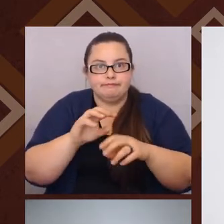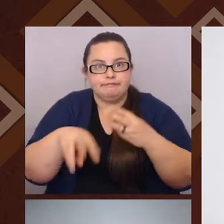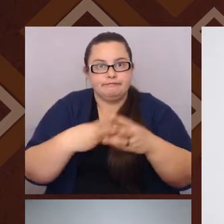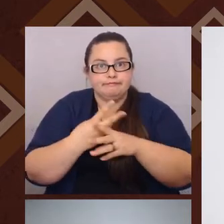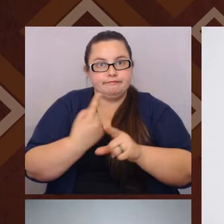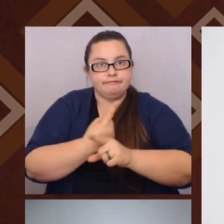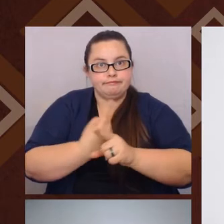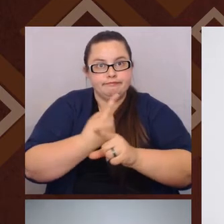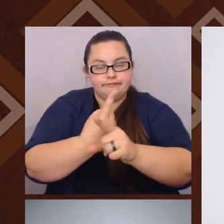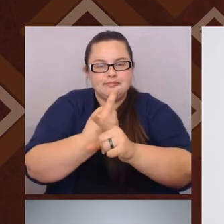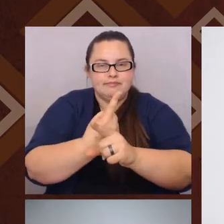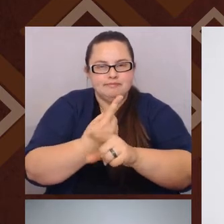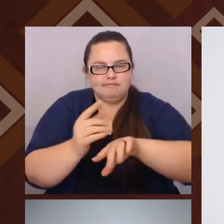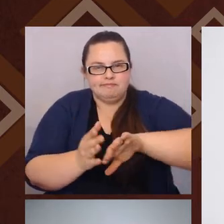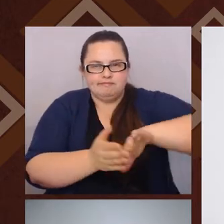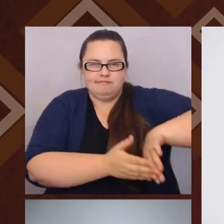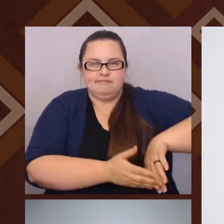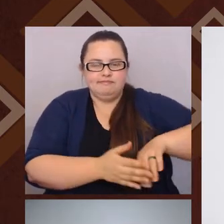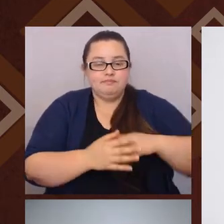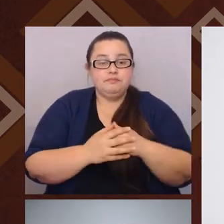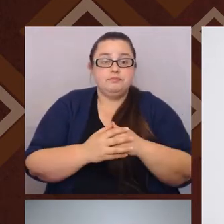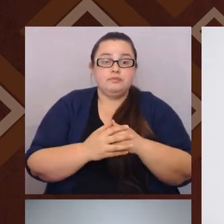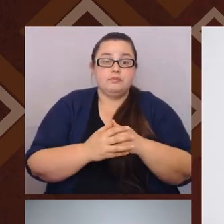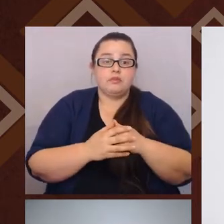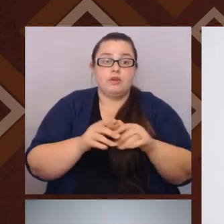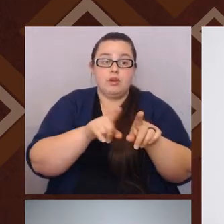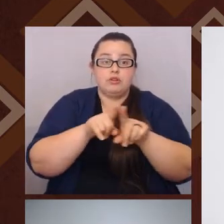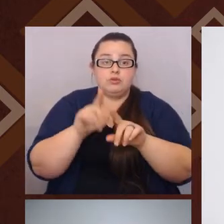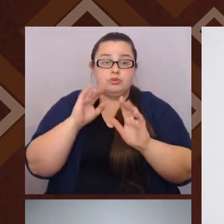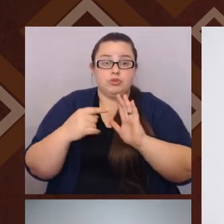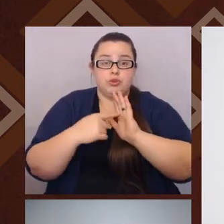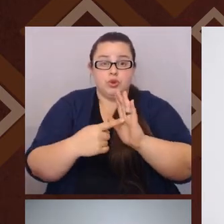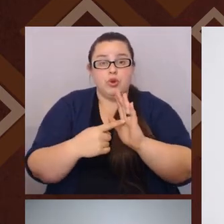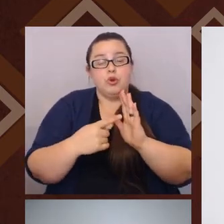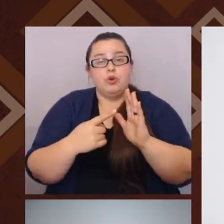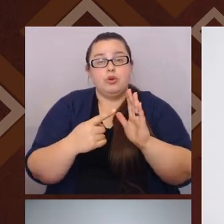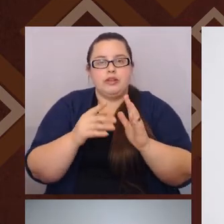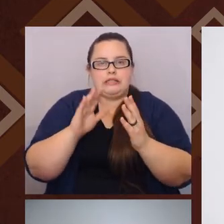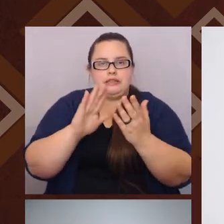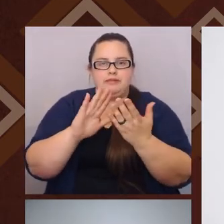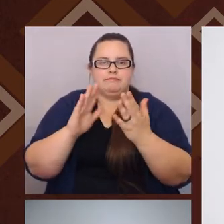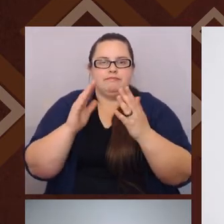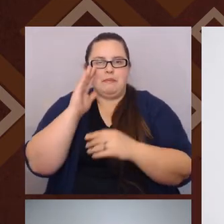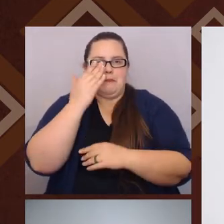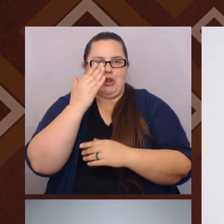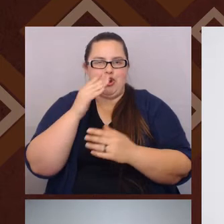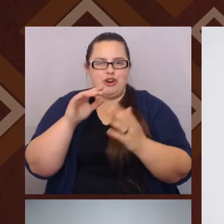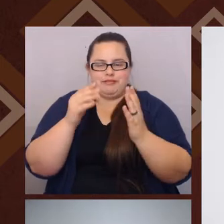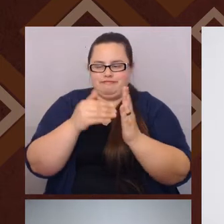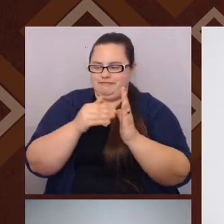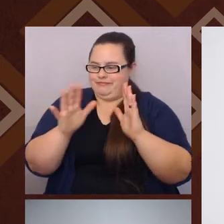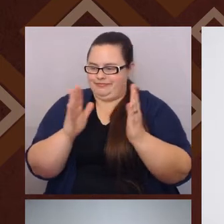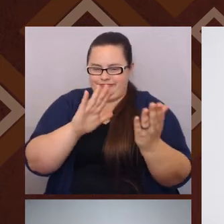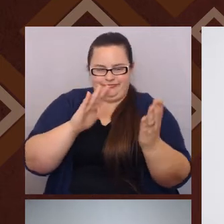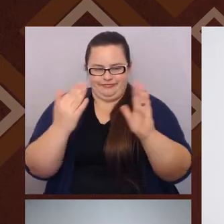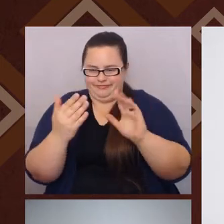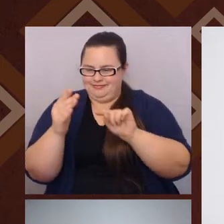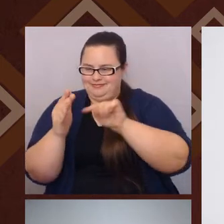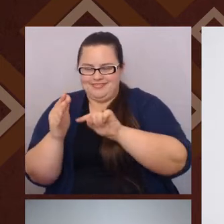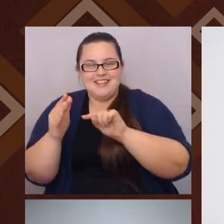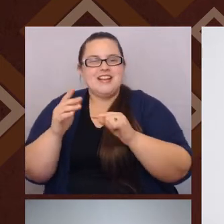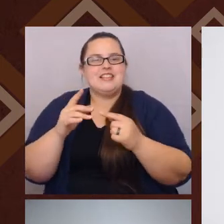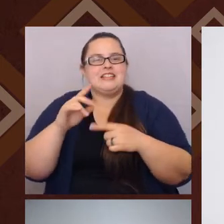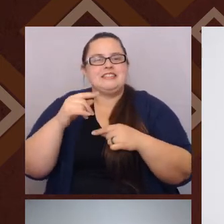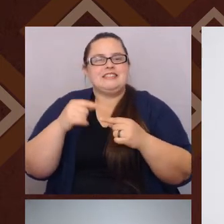mirroring image of the cycle of socialization that's called the cycle of liberation. And it's quite beautiful to see